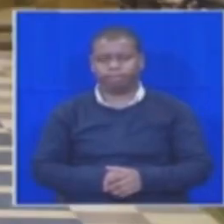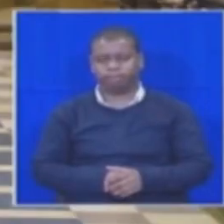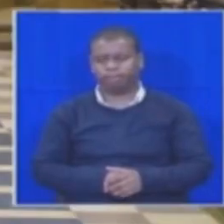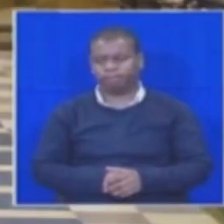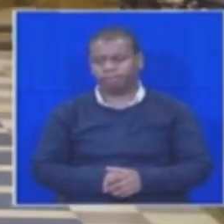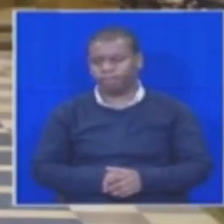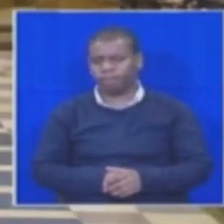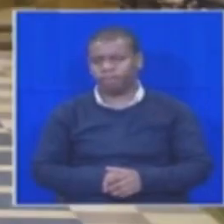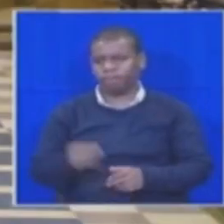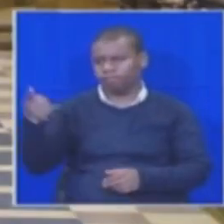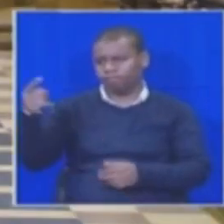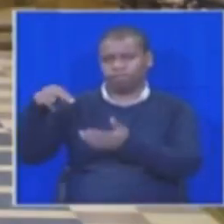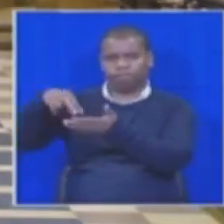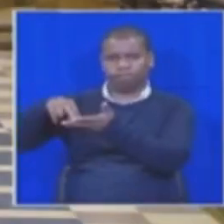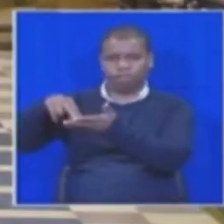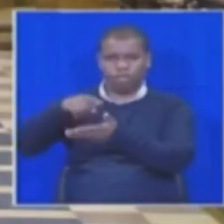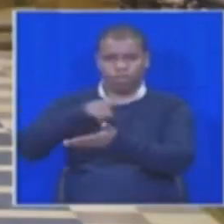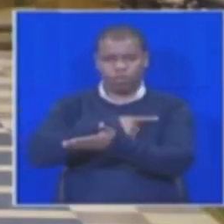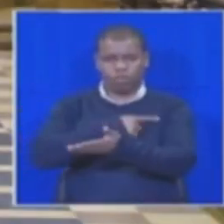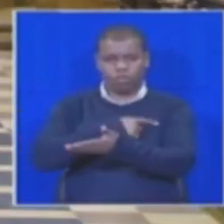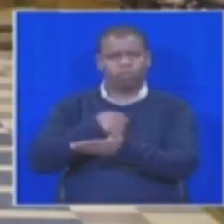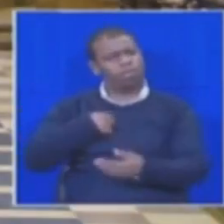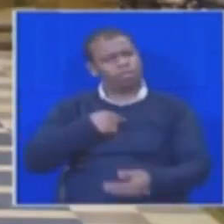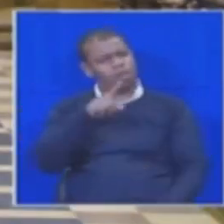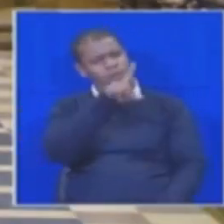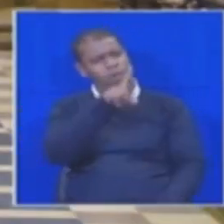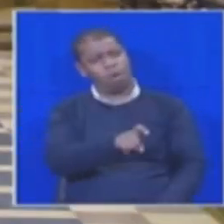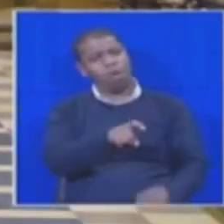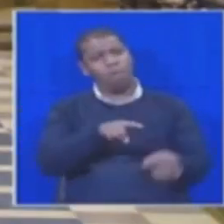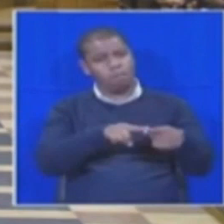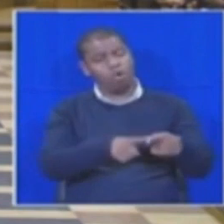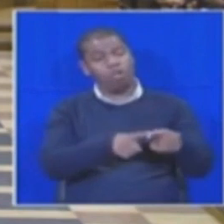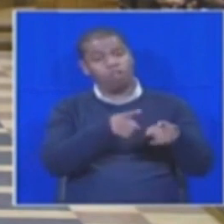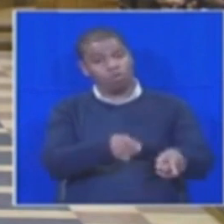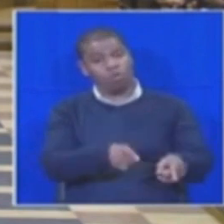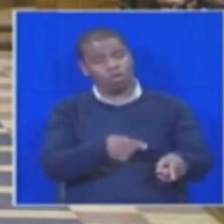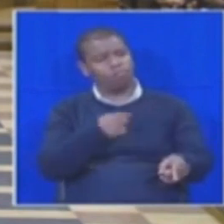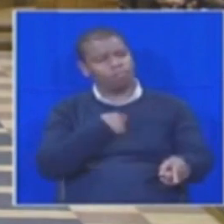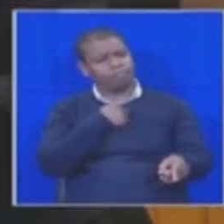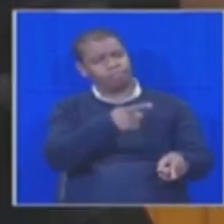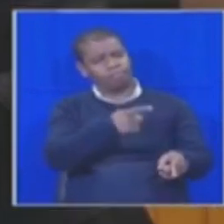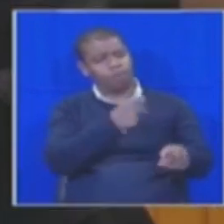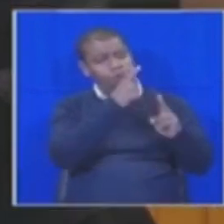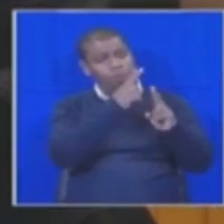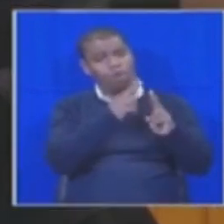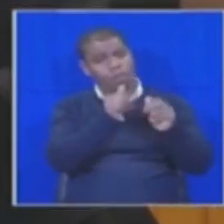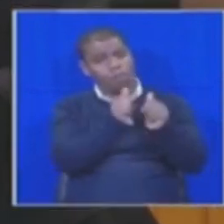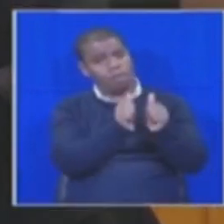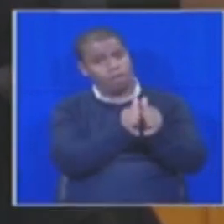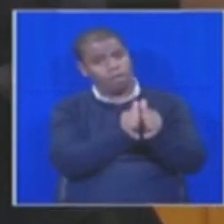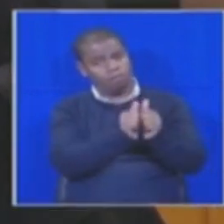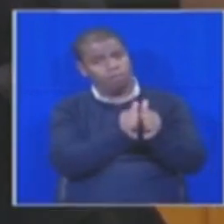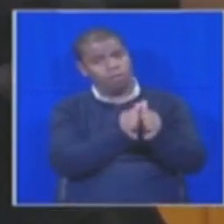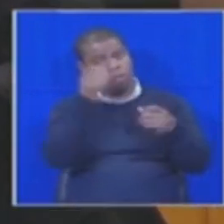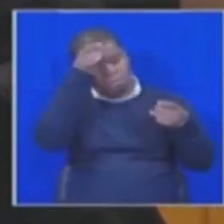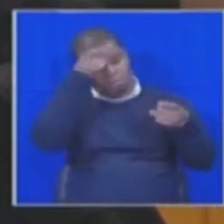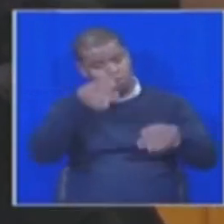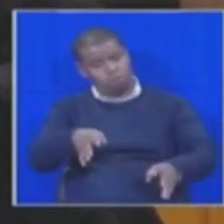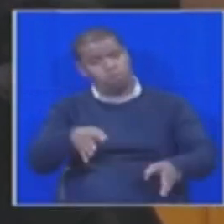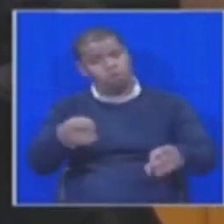Why are you rising, Honourable member? Thank you House Chair. Just on a point of order, the Honourable member is misleading the house. She